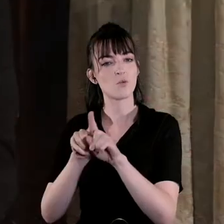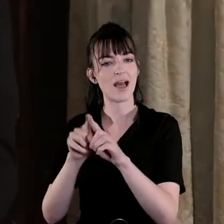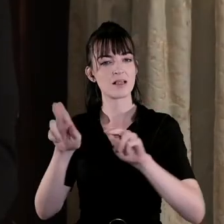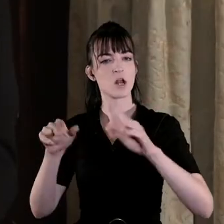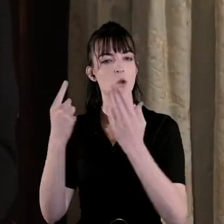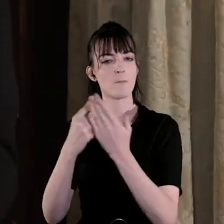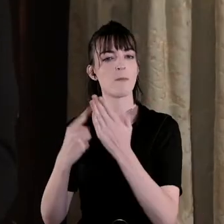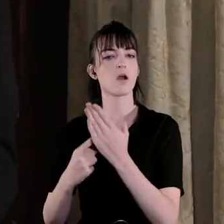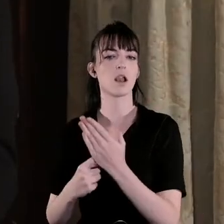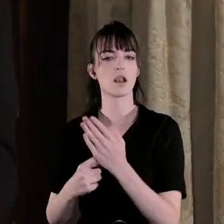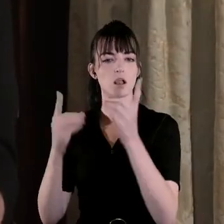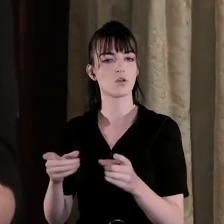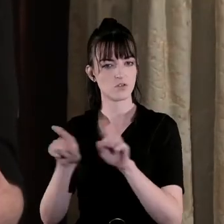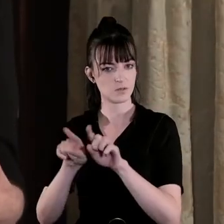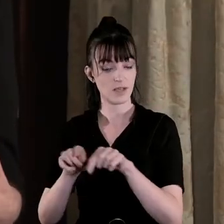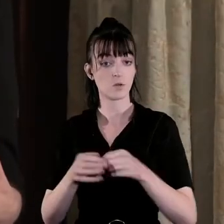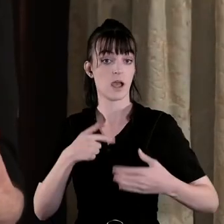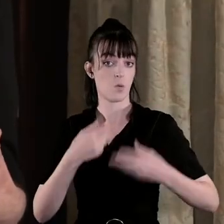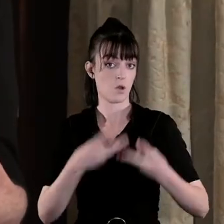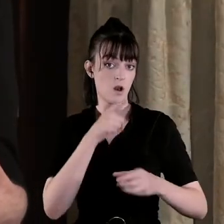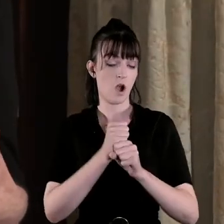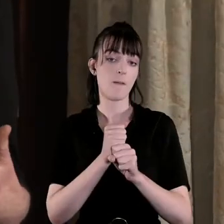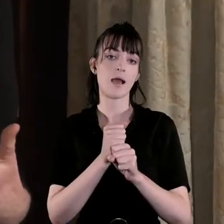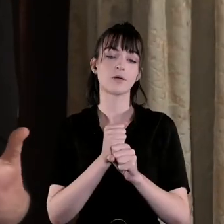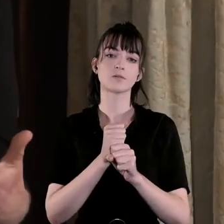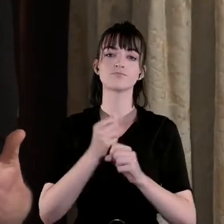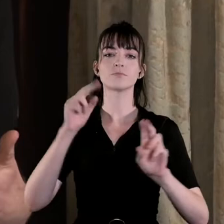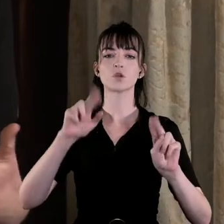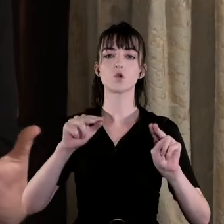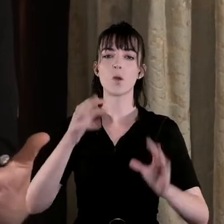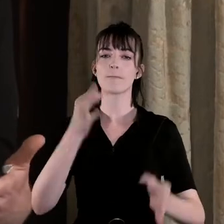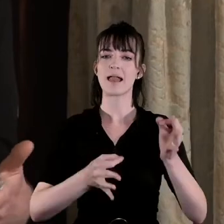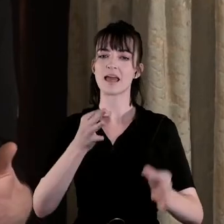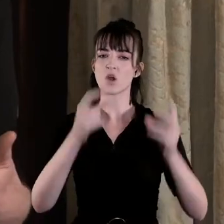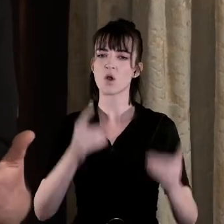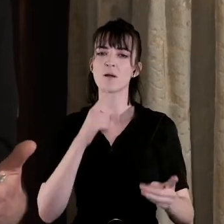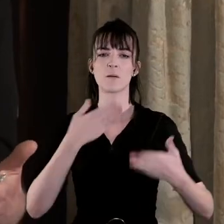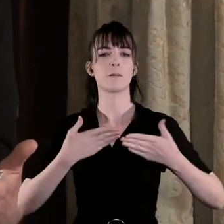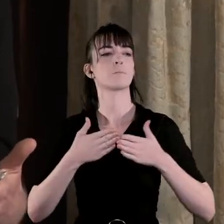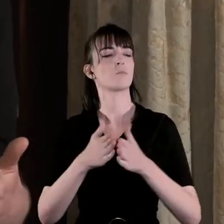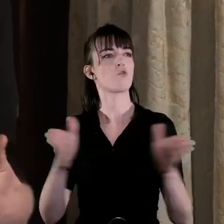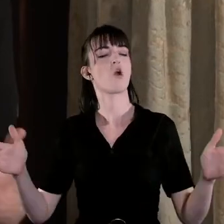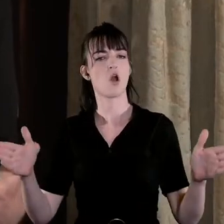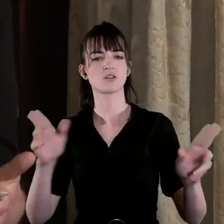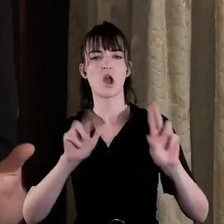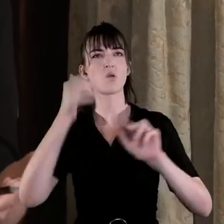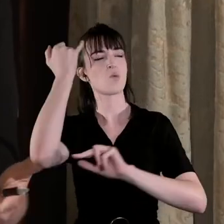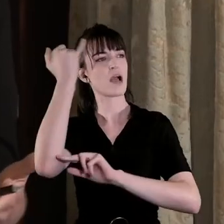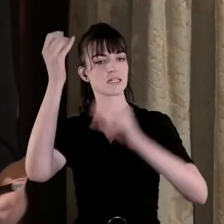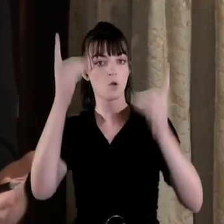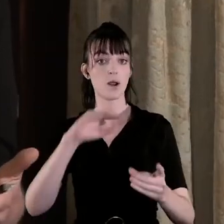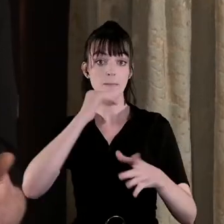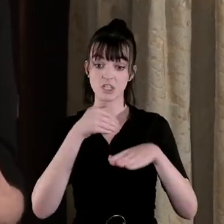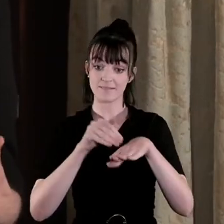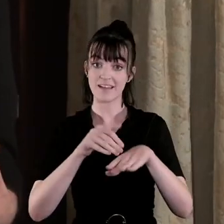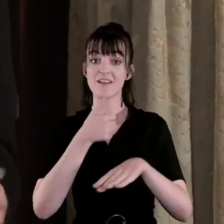in my remarks are about the idea of a new political order but in a broader sense a new kind of ideological order because of the impact of